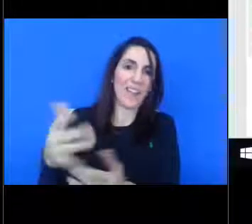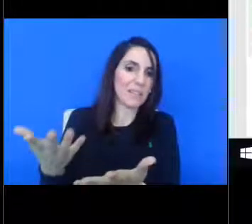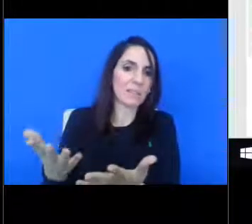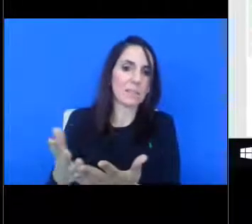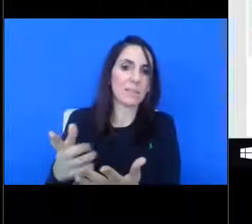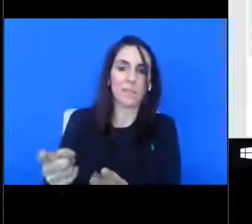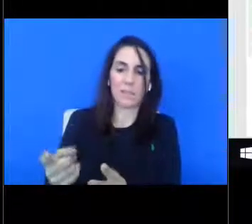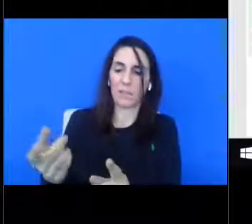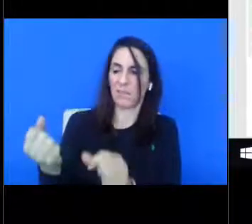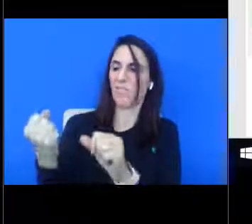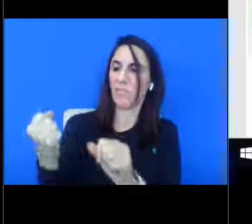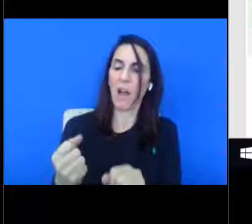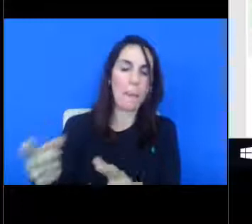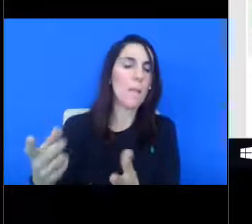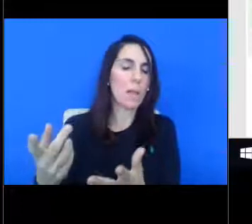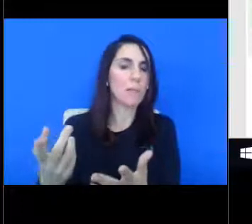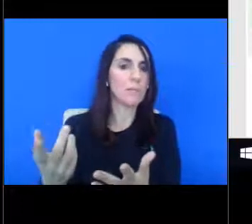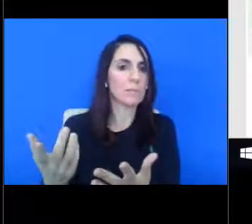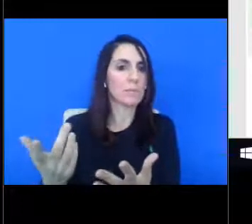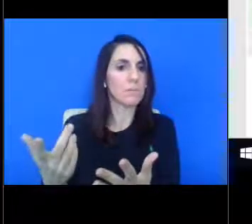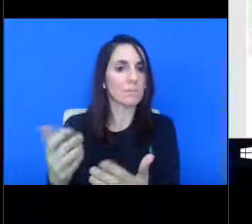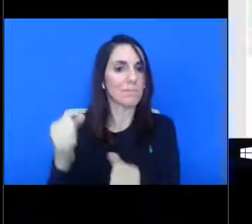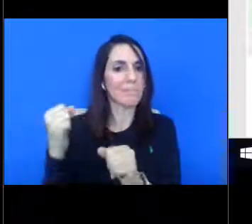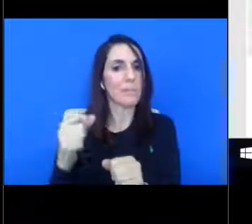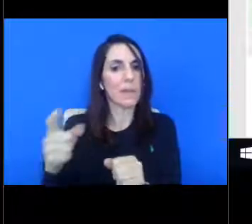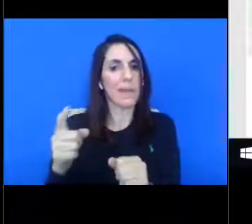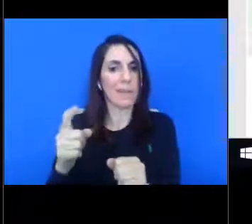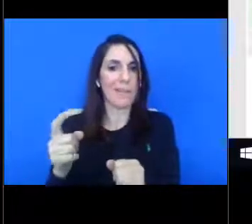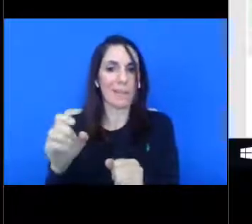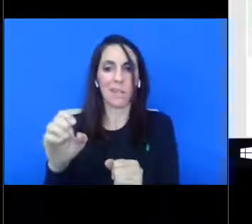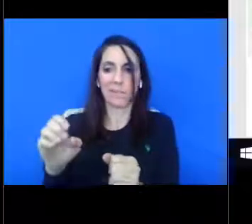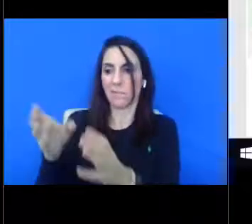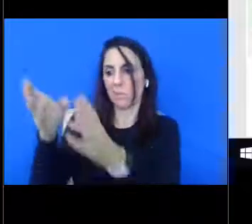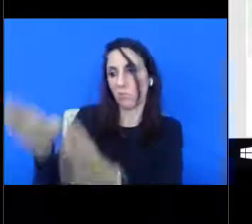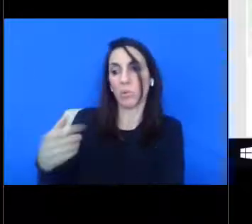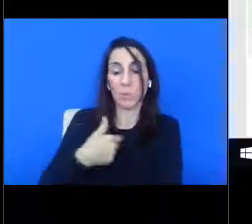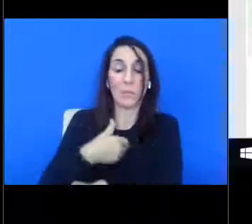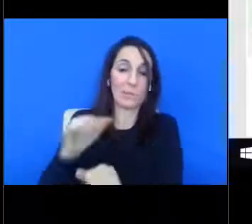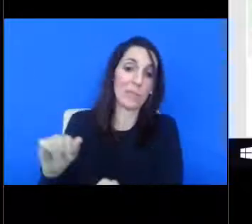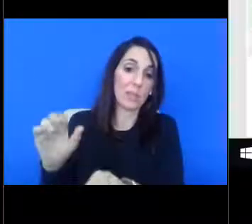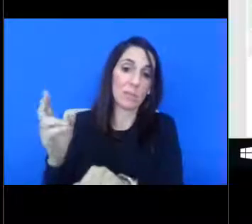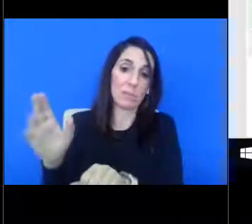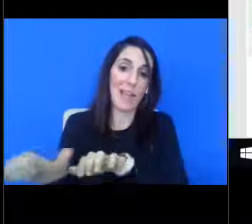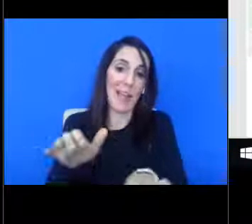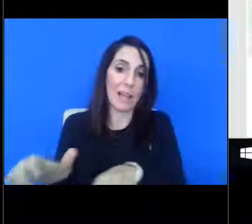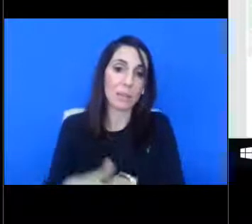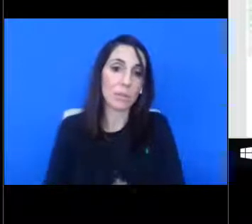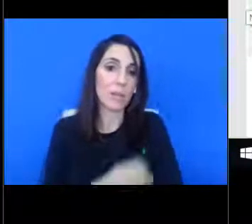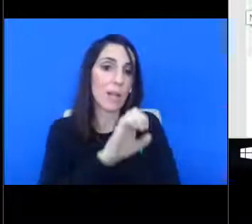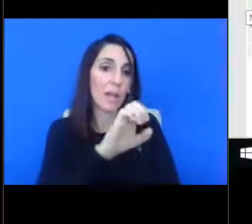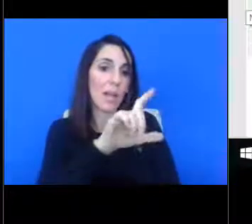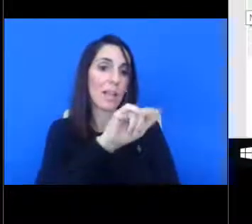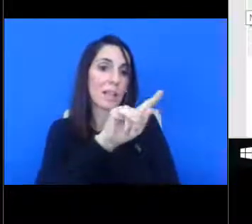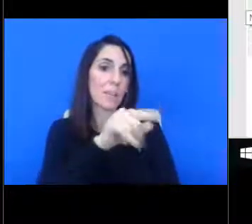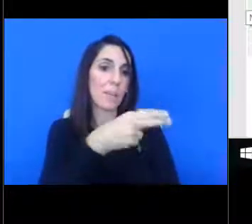I'll ask the, the developer if they're able to speak. Uh, Elizabeth, I currently unmuted your microphone.